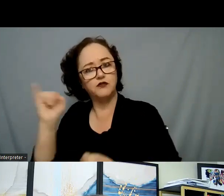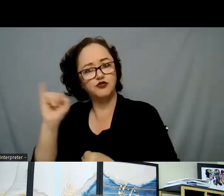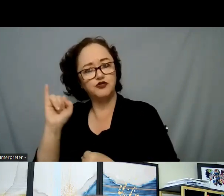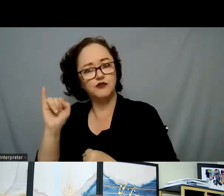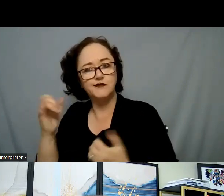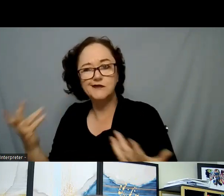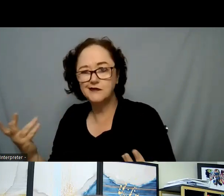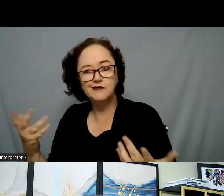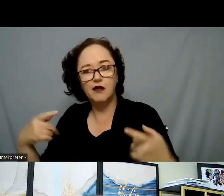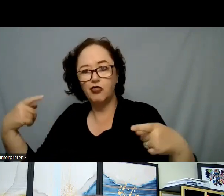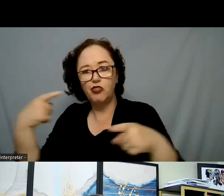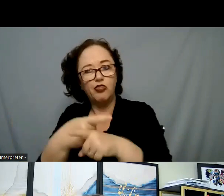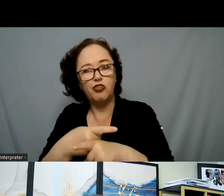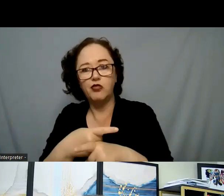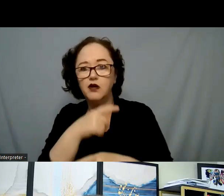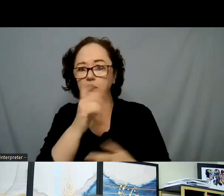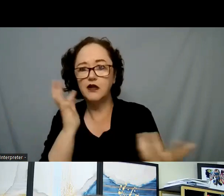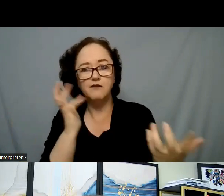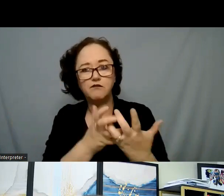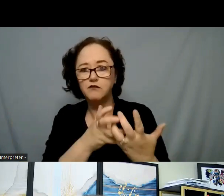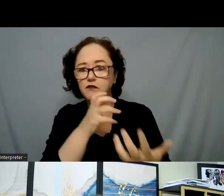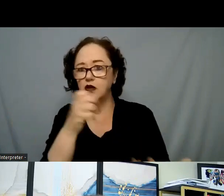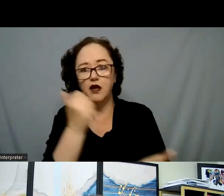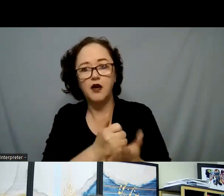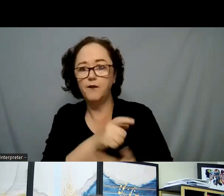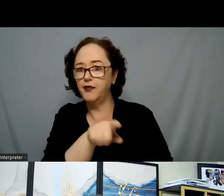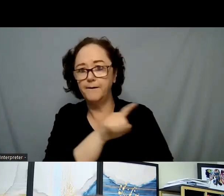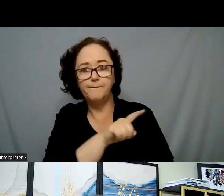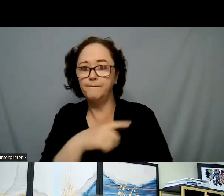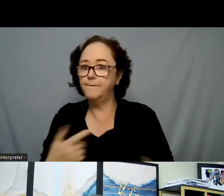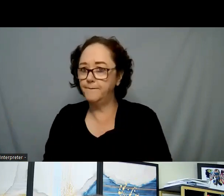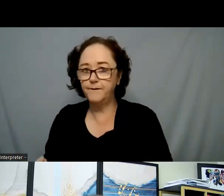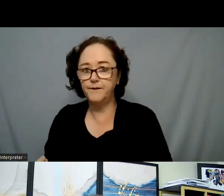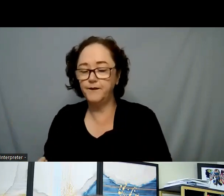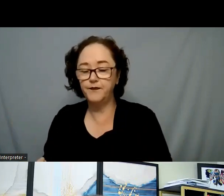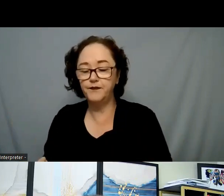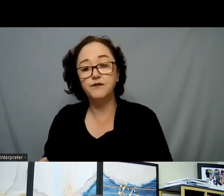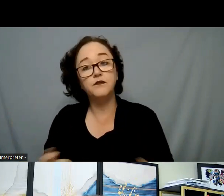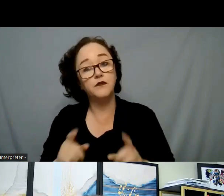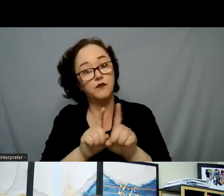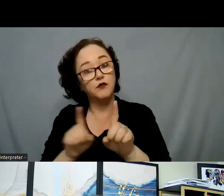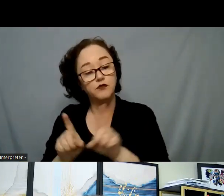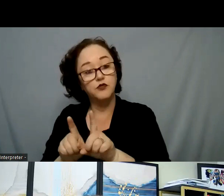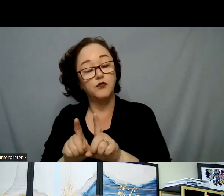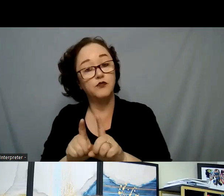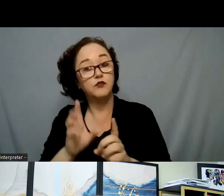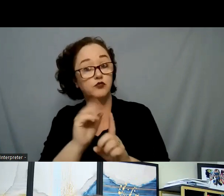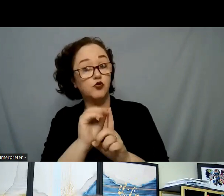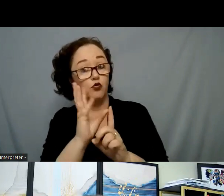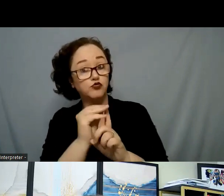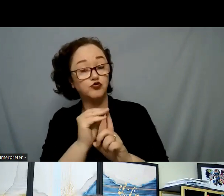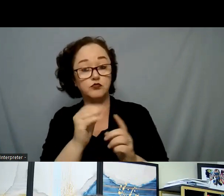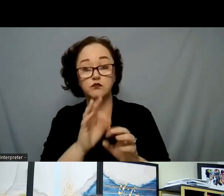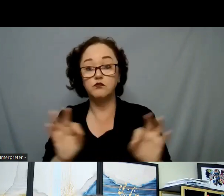it would not be beneficial to them. Also, we would want to know culture as it pertains to